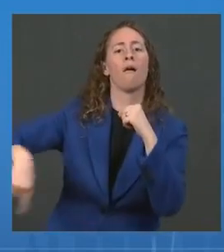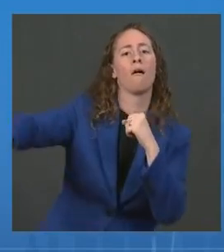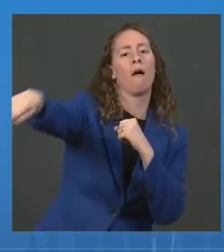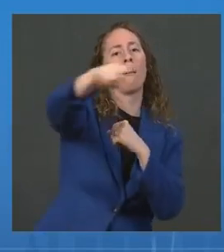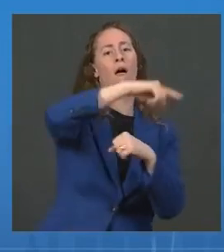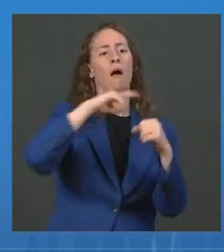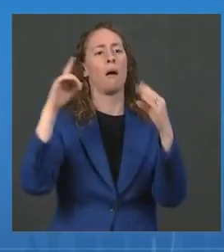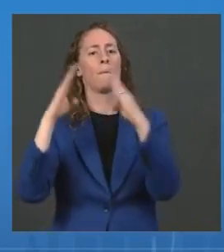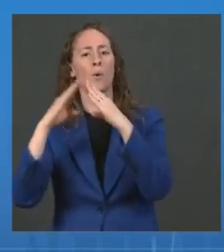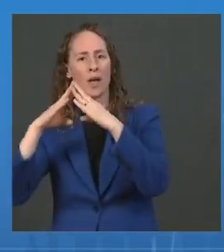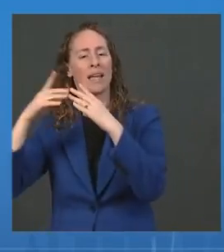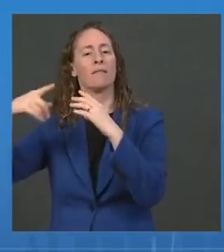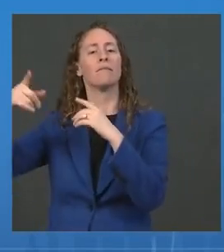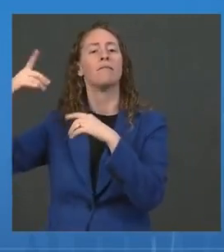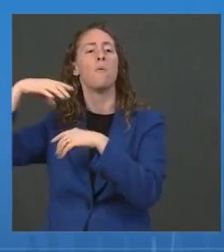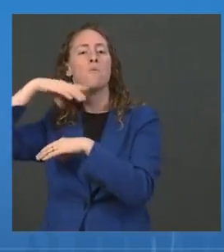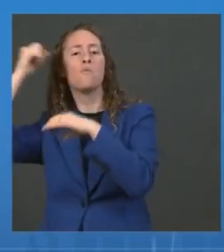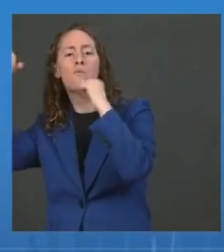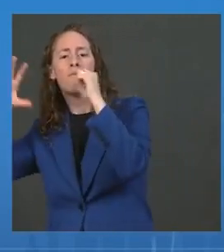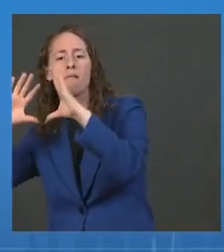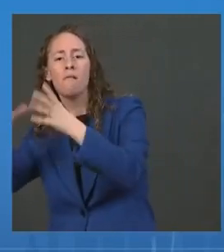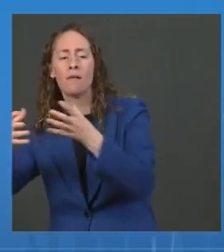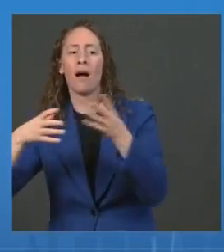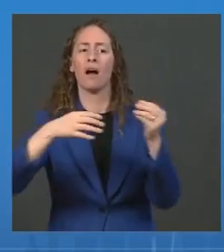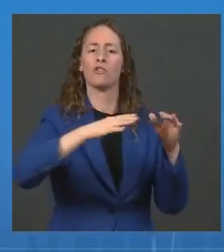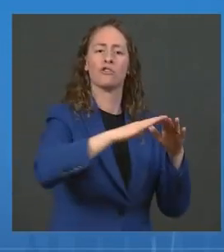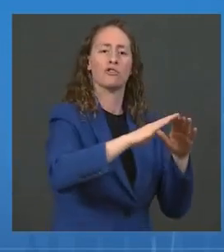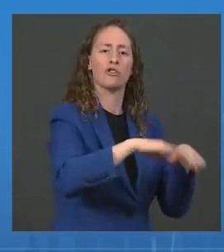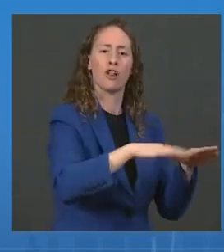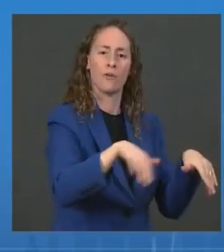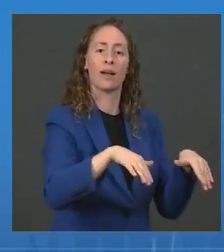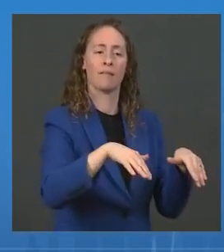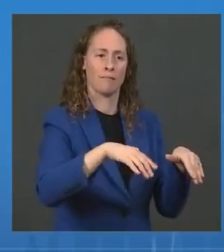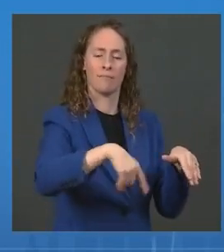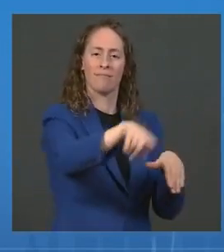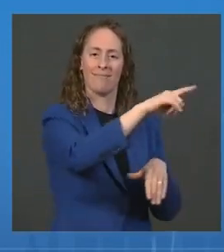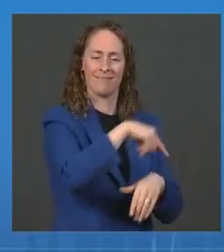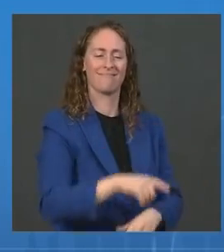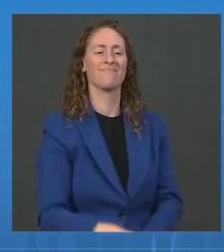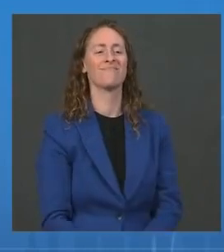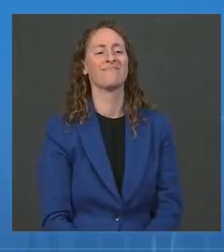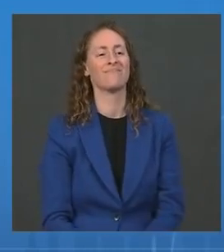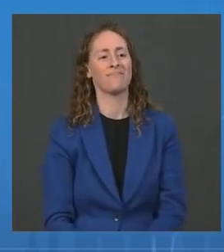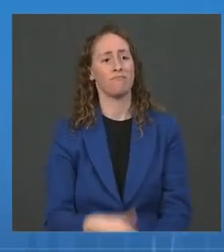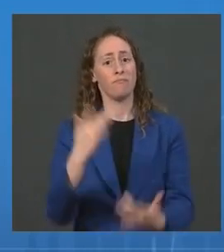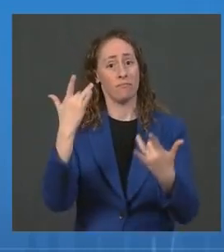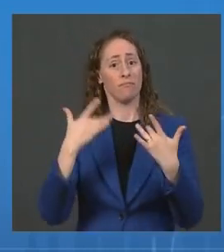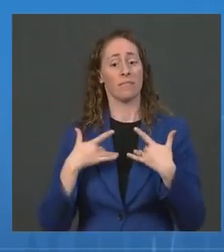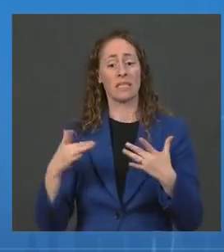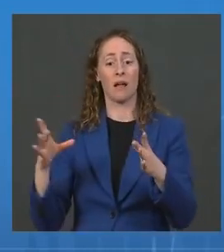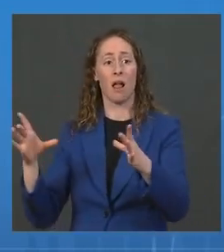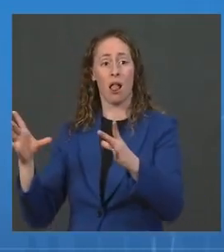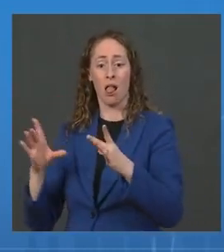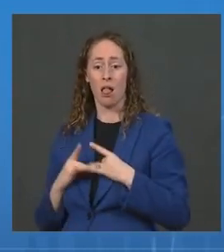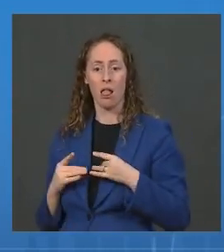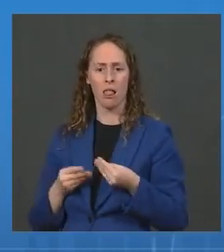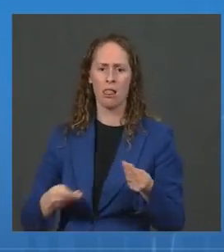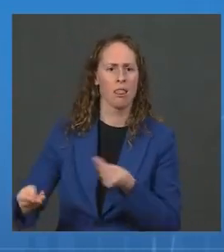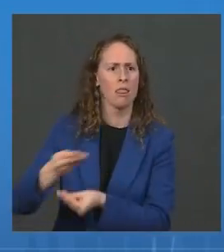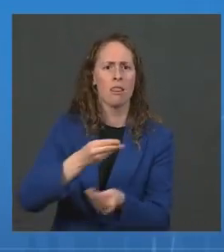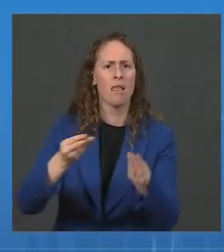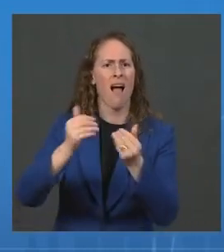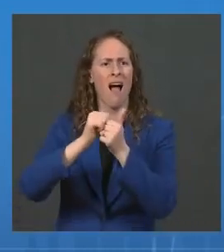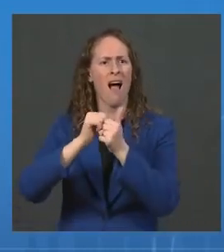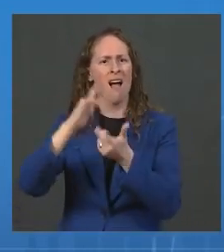we know that the key to reducing transmission is getting more people vaccinated. And even if you're young and